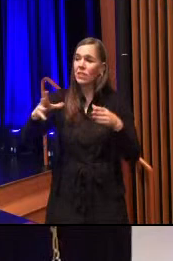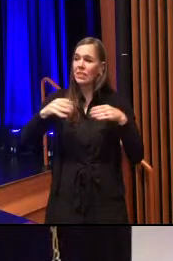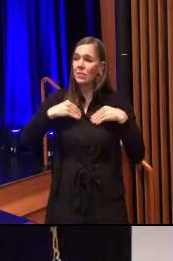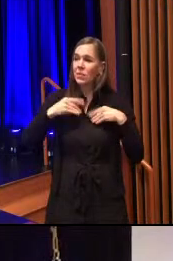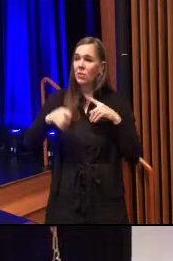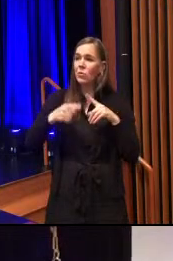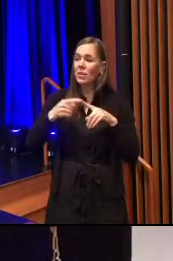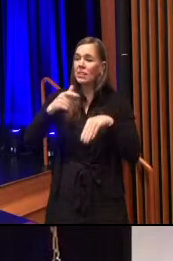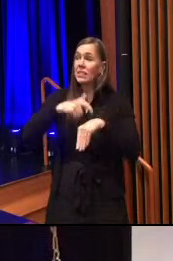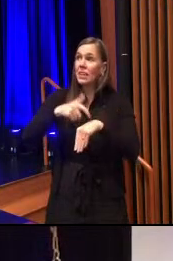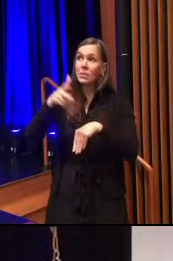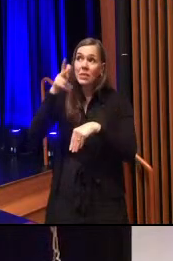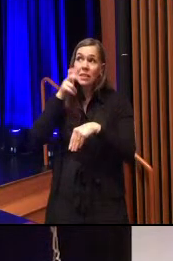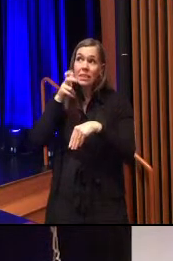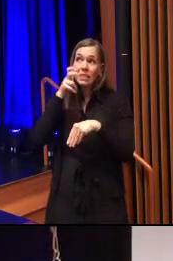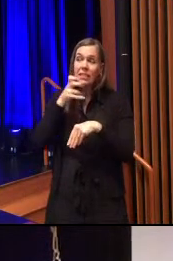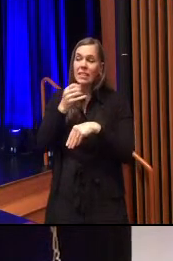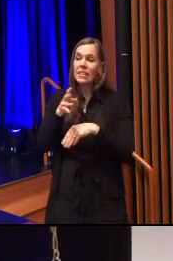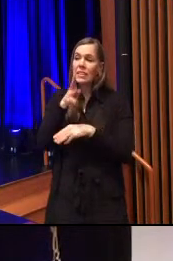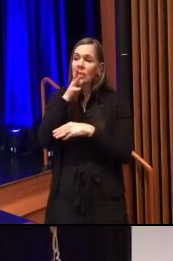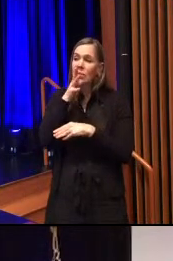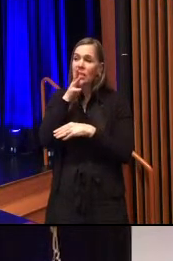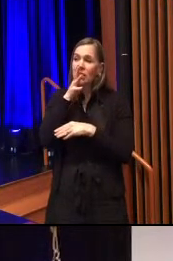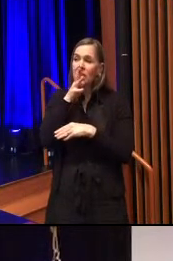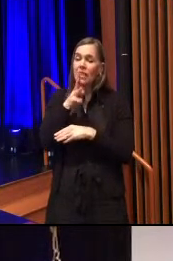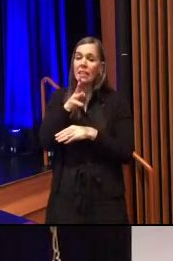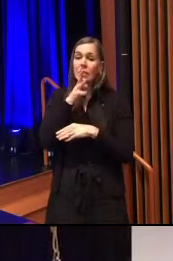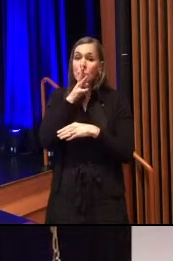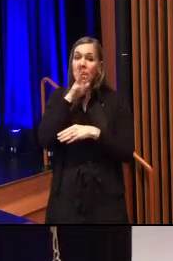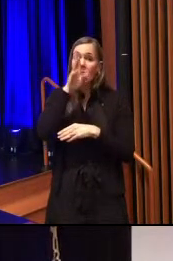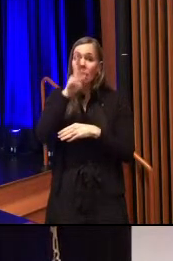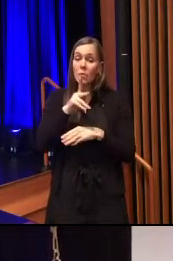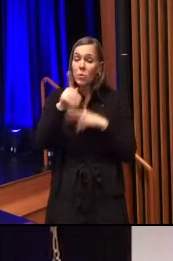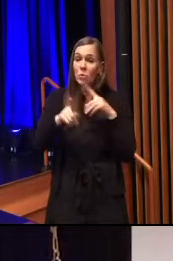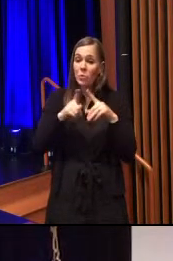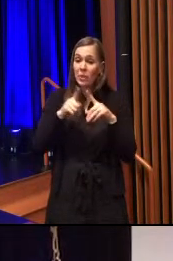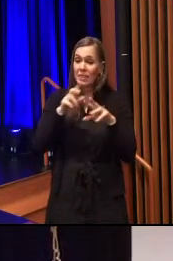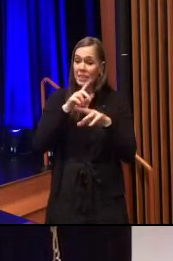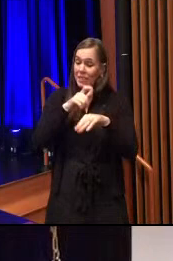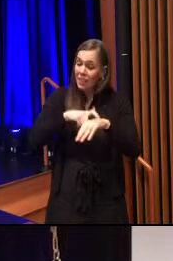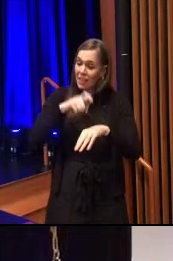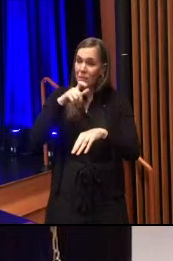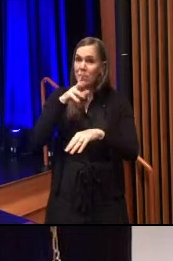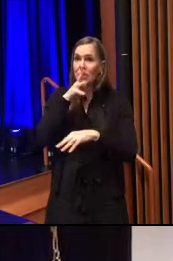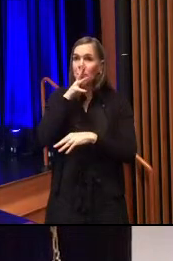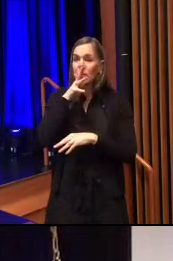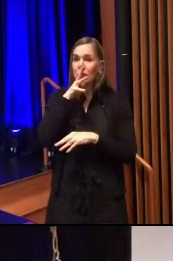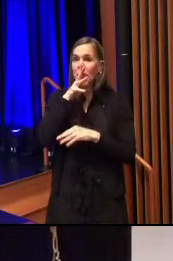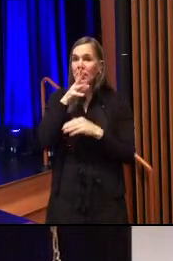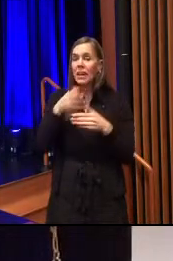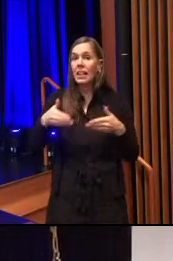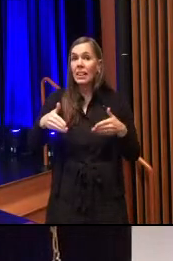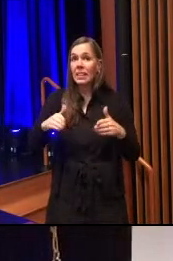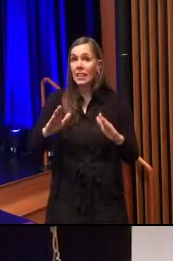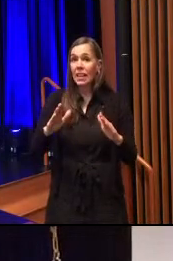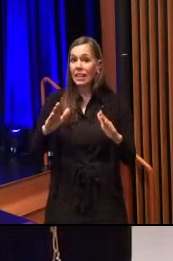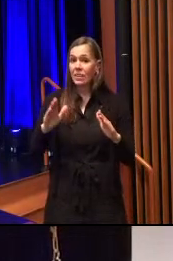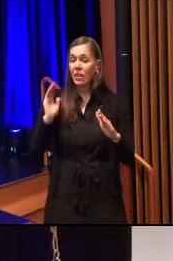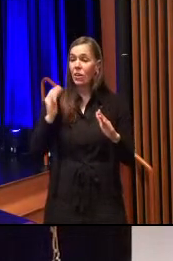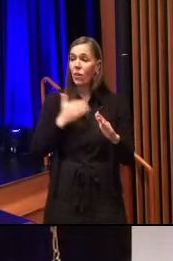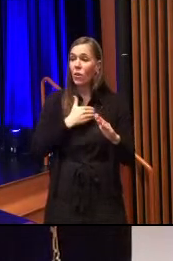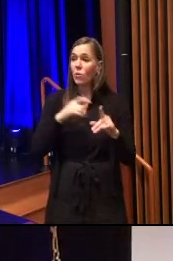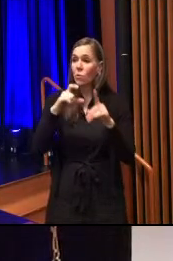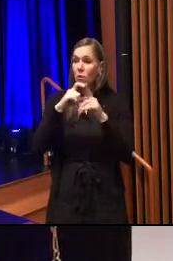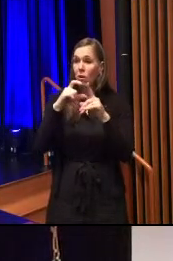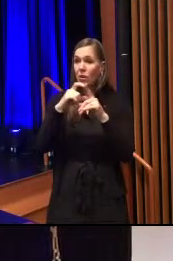when it is time to listen and speak. Speak out when it is time to speak out. Let their or our words